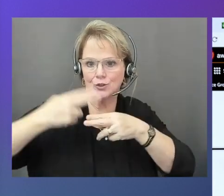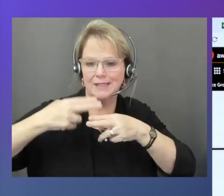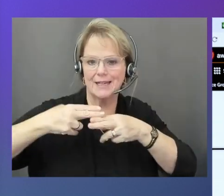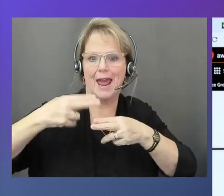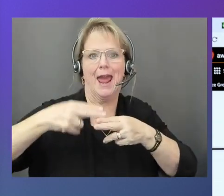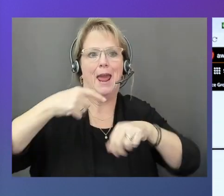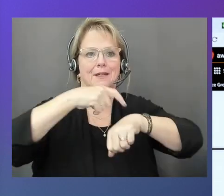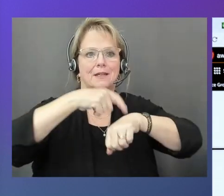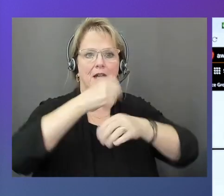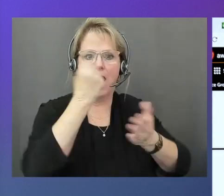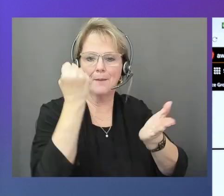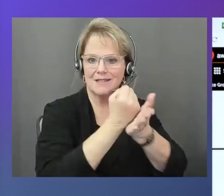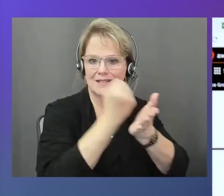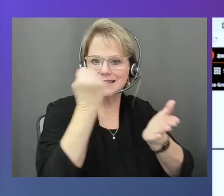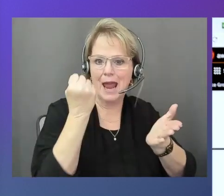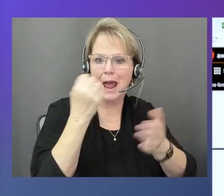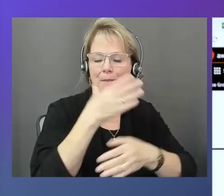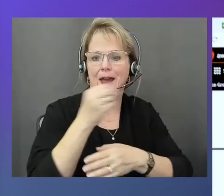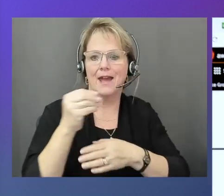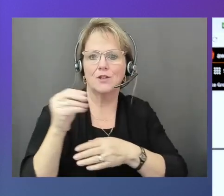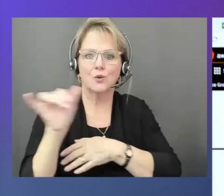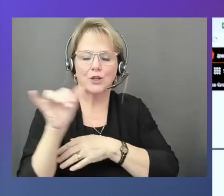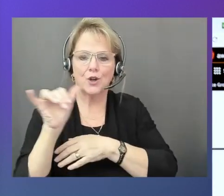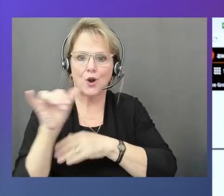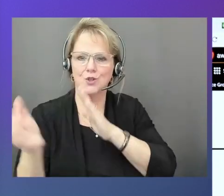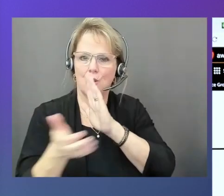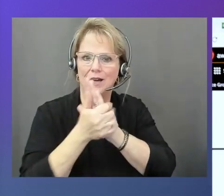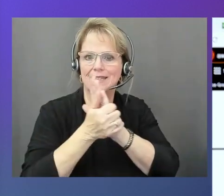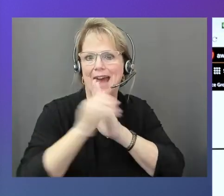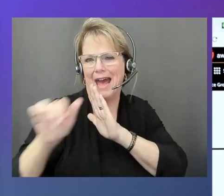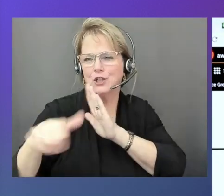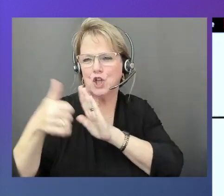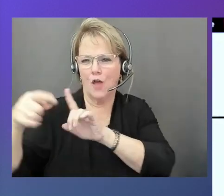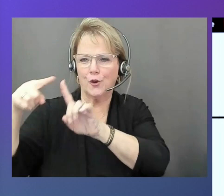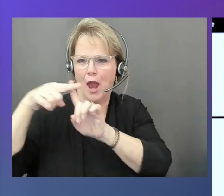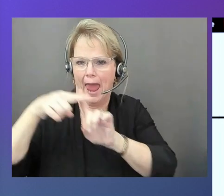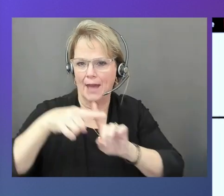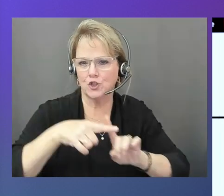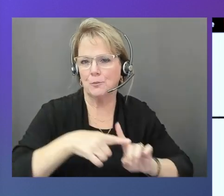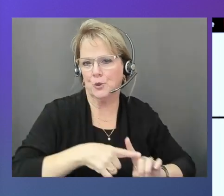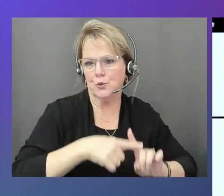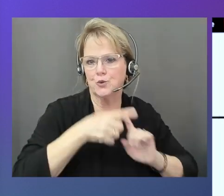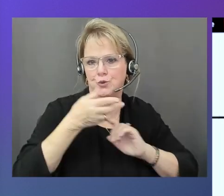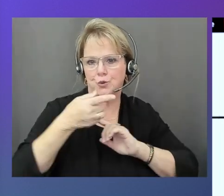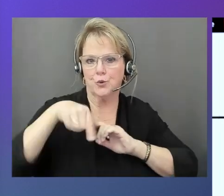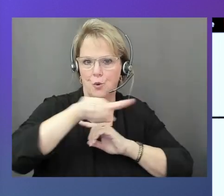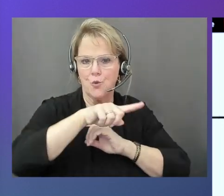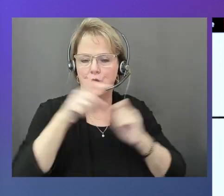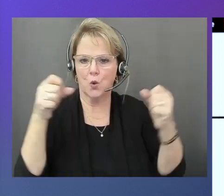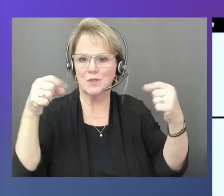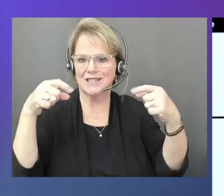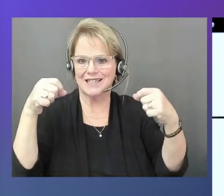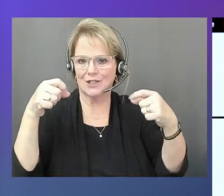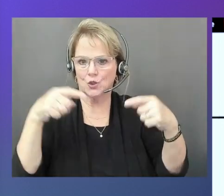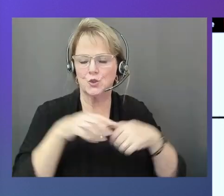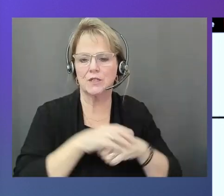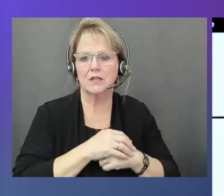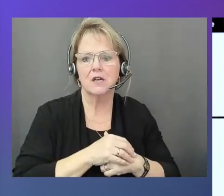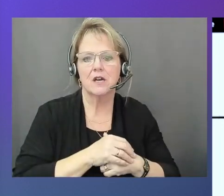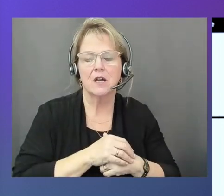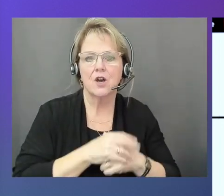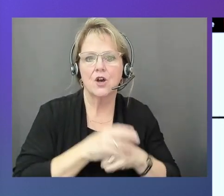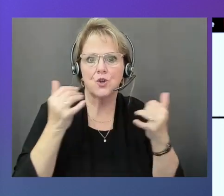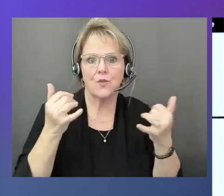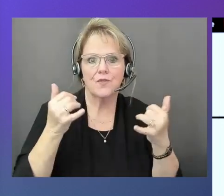can also attach other attribute to those signals. Okay. So this is basically how we organize